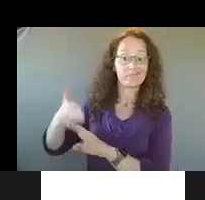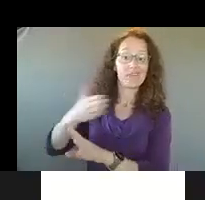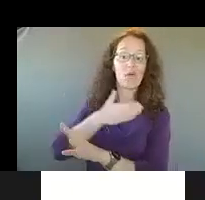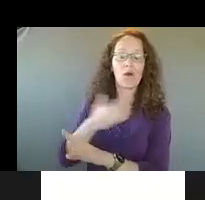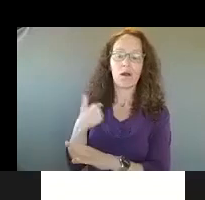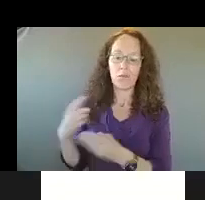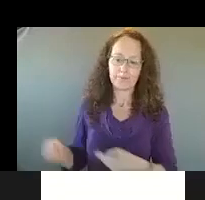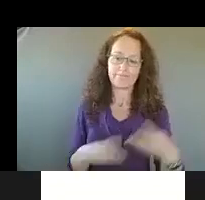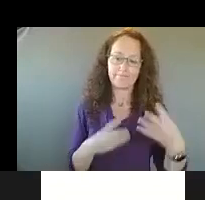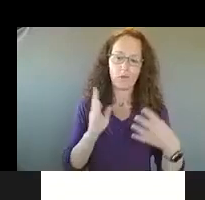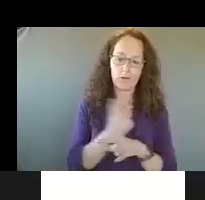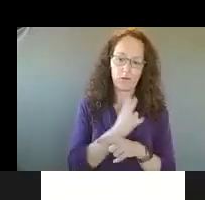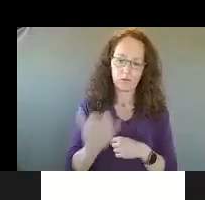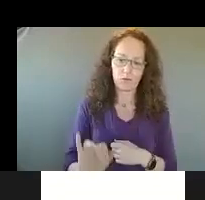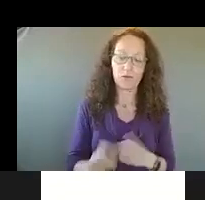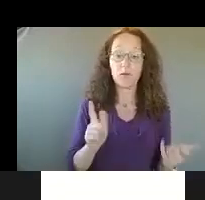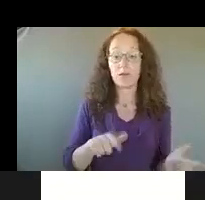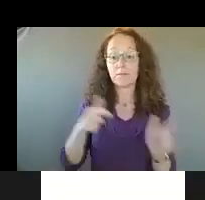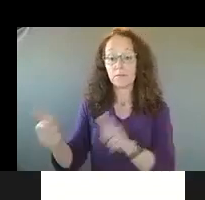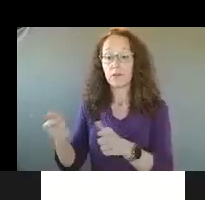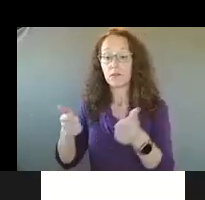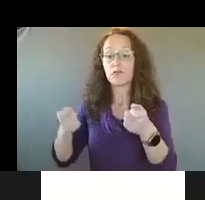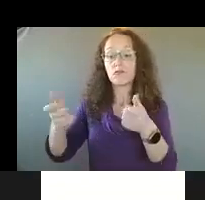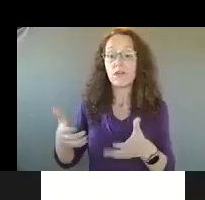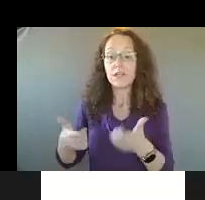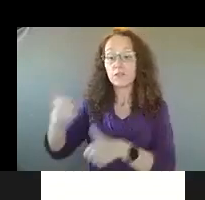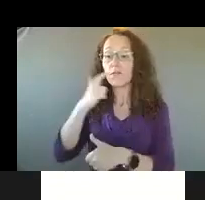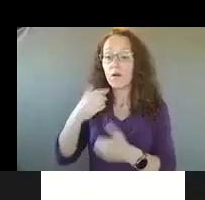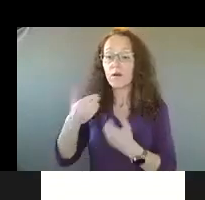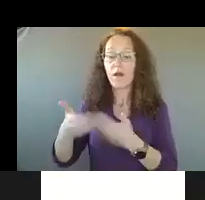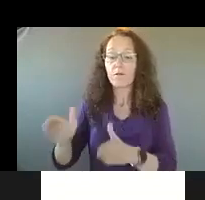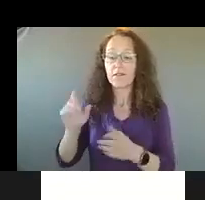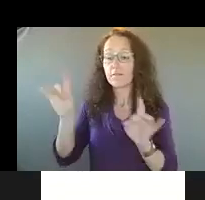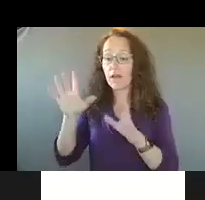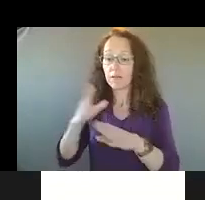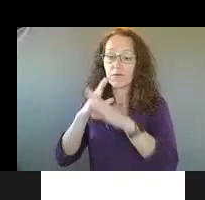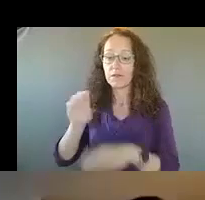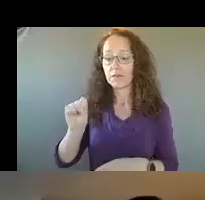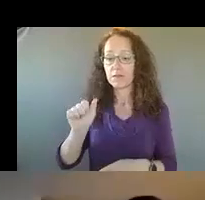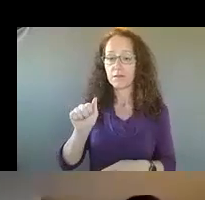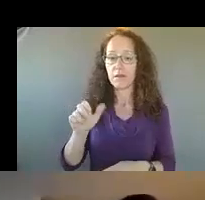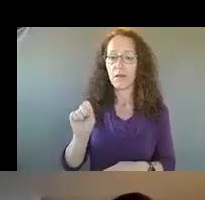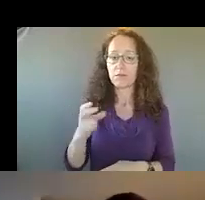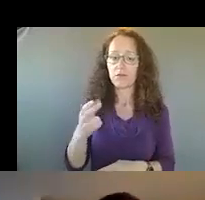be turning it over to our director of the Office of Violence Prevention, Sasha Cotton to talk a little bit more about that work.